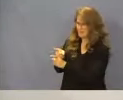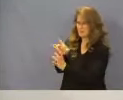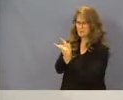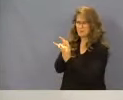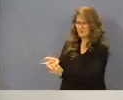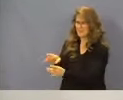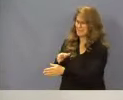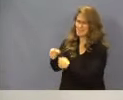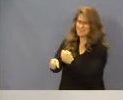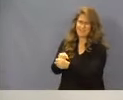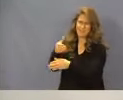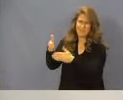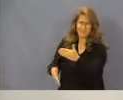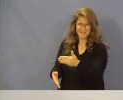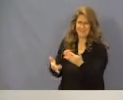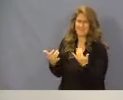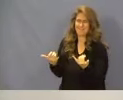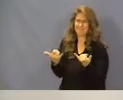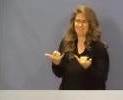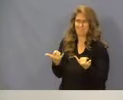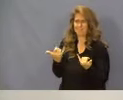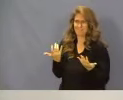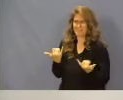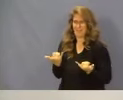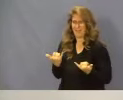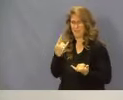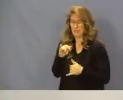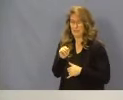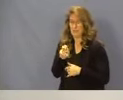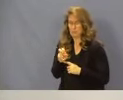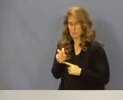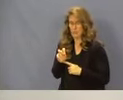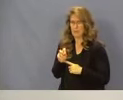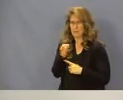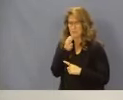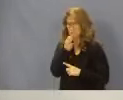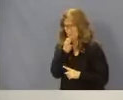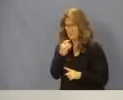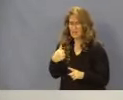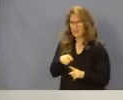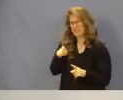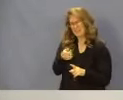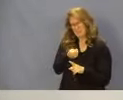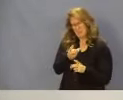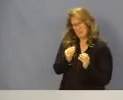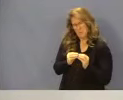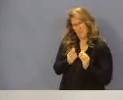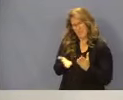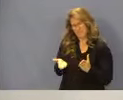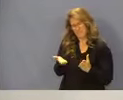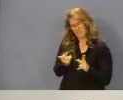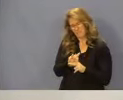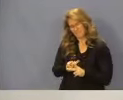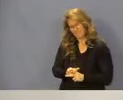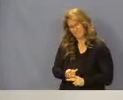the year end posture that we're in with June 30th before us. A few things that need further calculation, further dialogue with